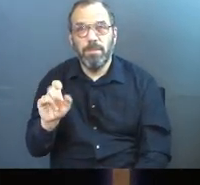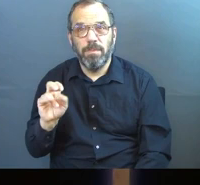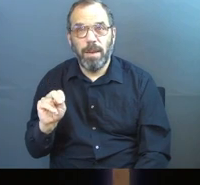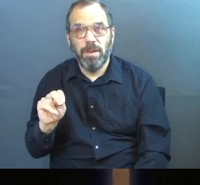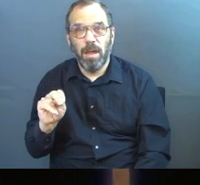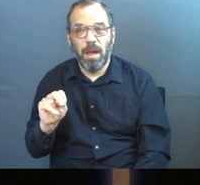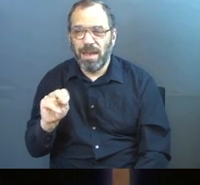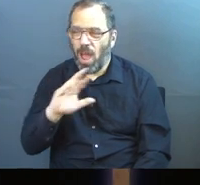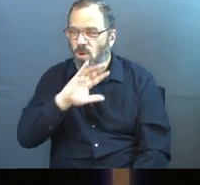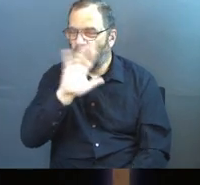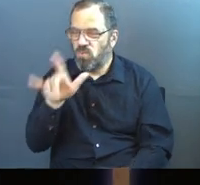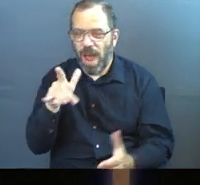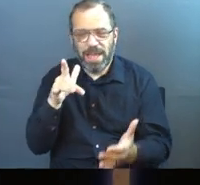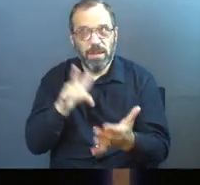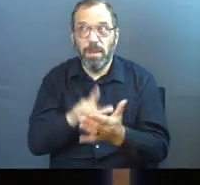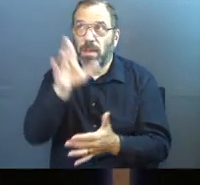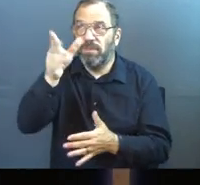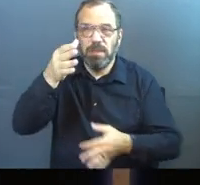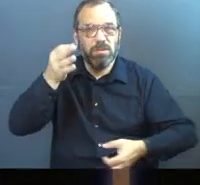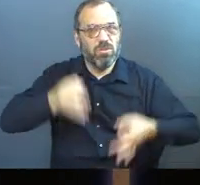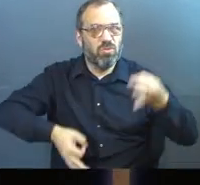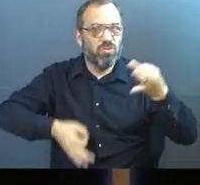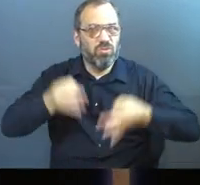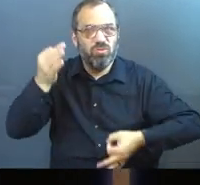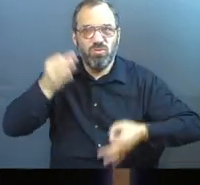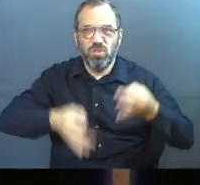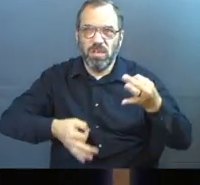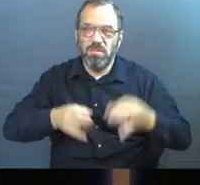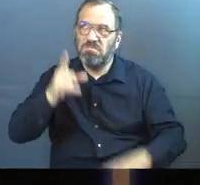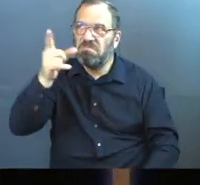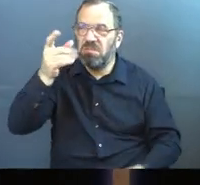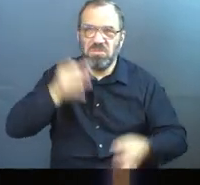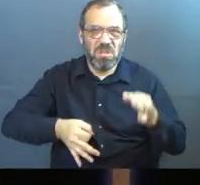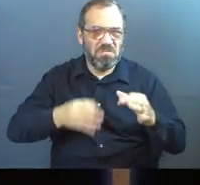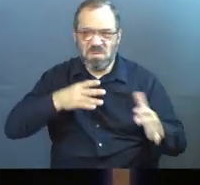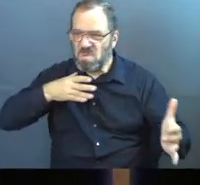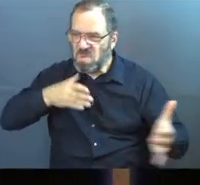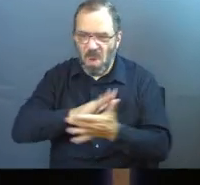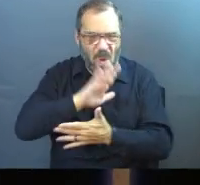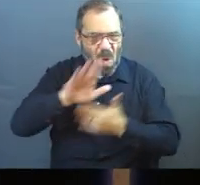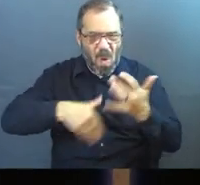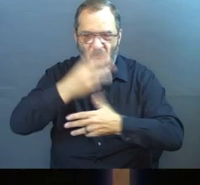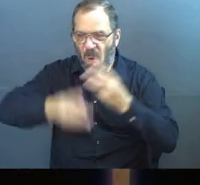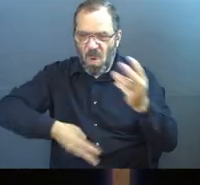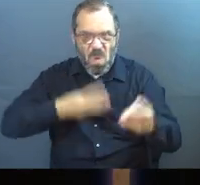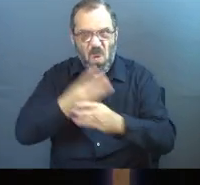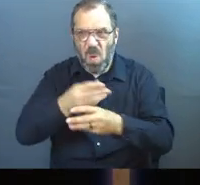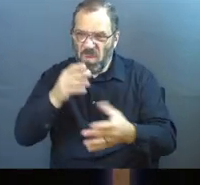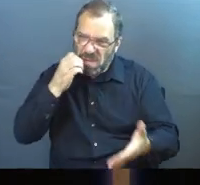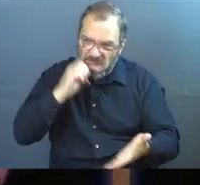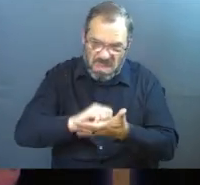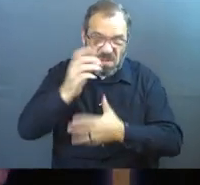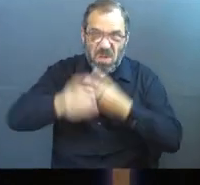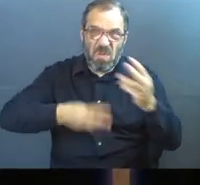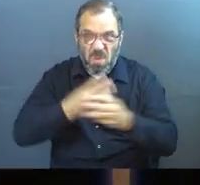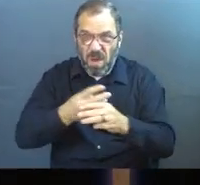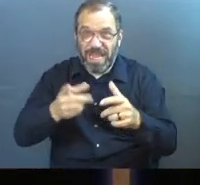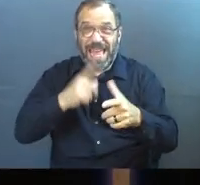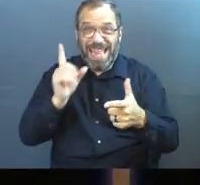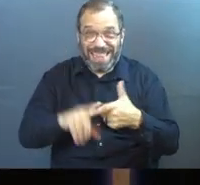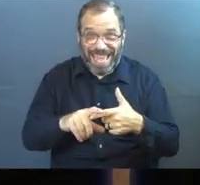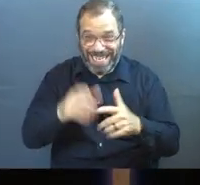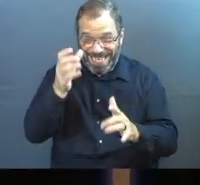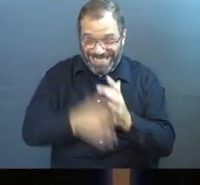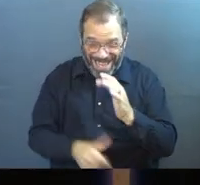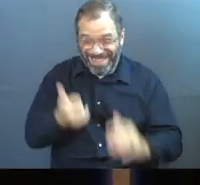And it's right in the middle of God's judgment. God's bringing judgment against the whole world for all the evils of the world. And all of a sudden you